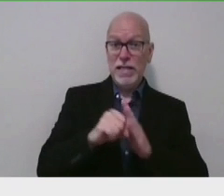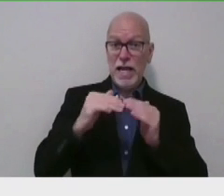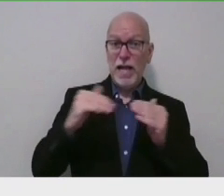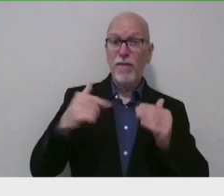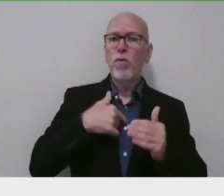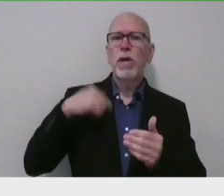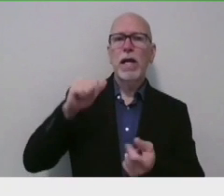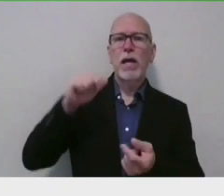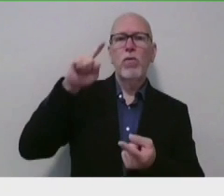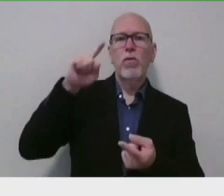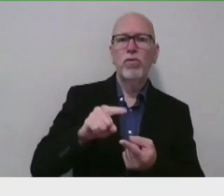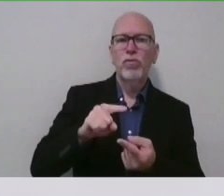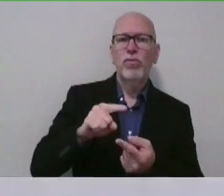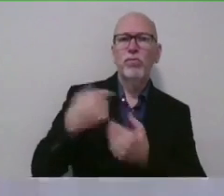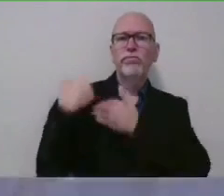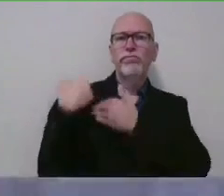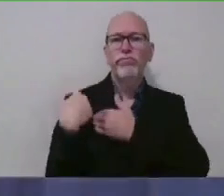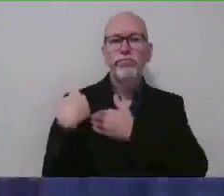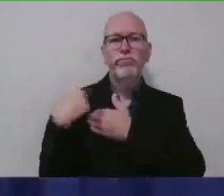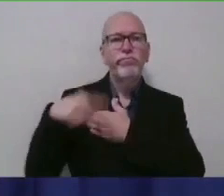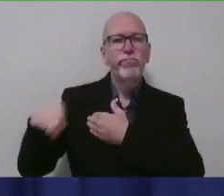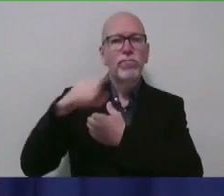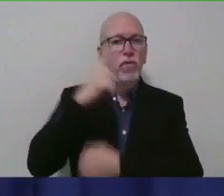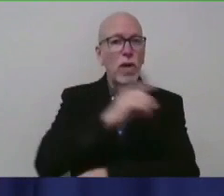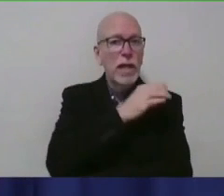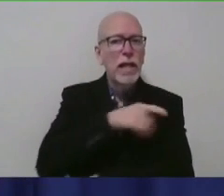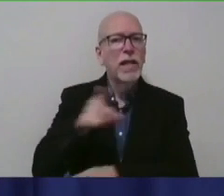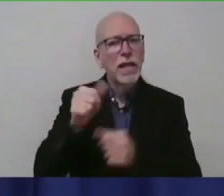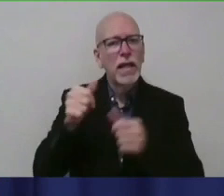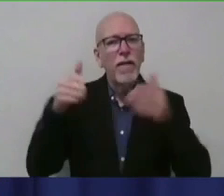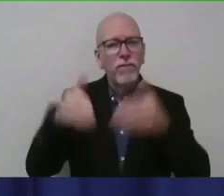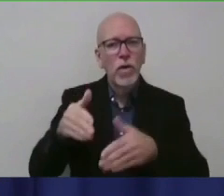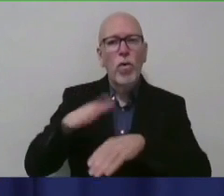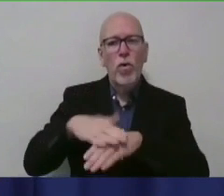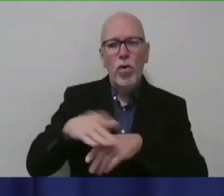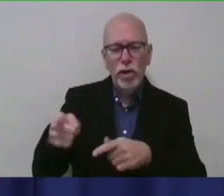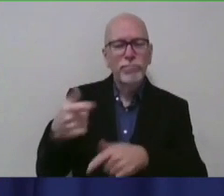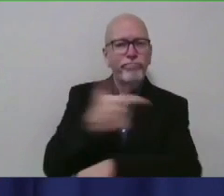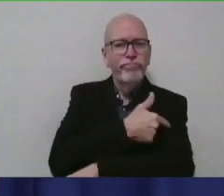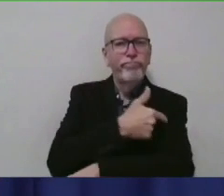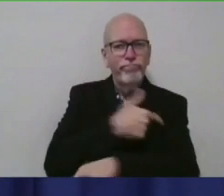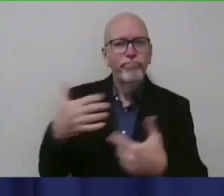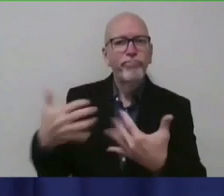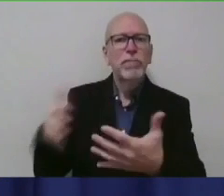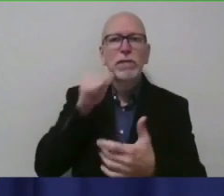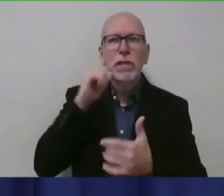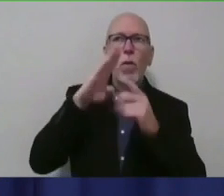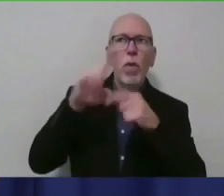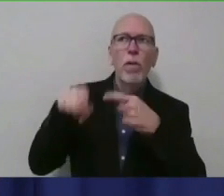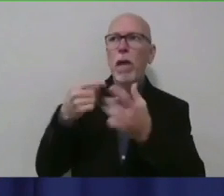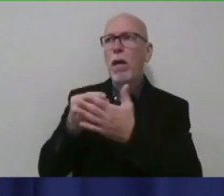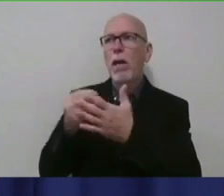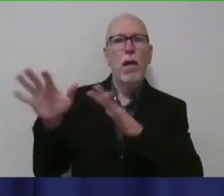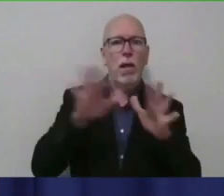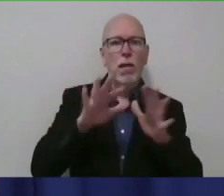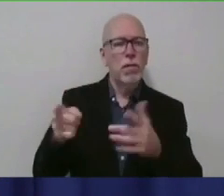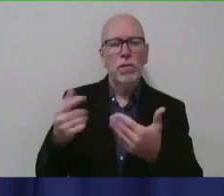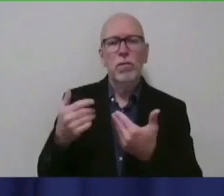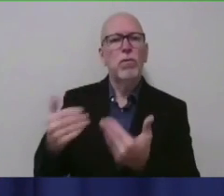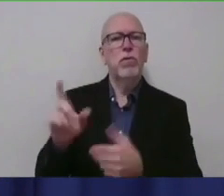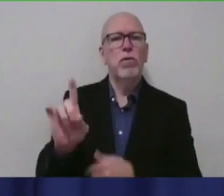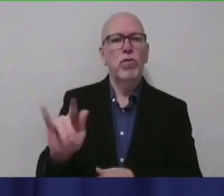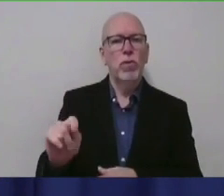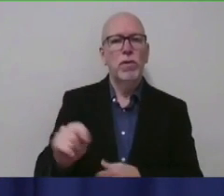administrative burden for clinics so that they can focus on getting this life-saving vaccine into the arms of every Hoosier who is eligible.